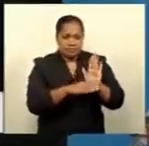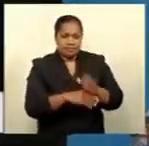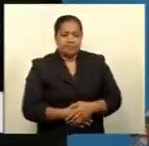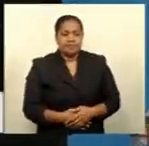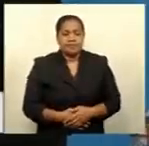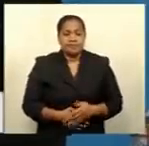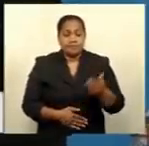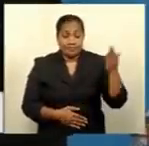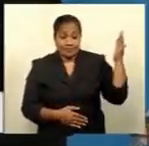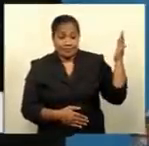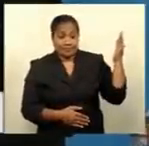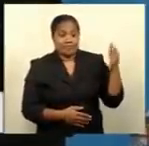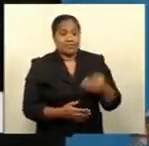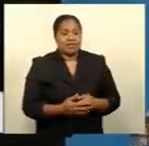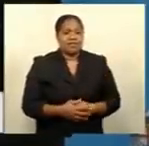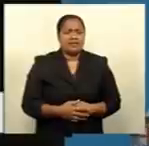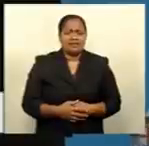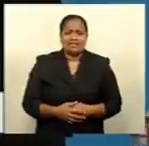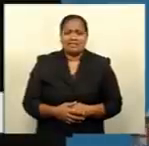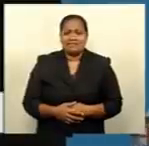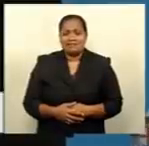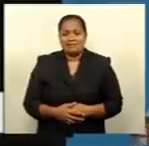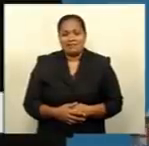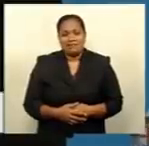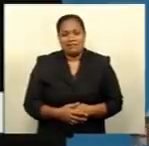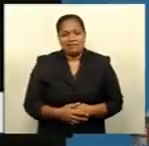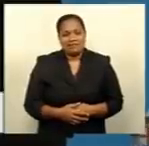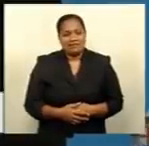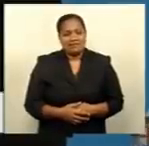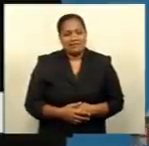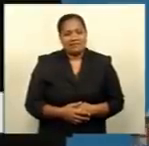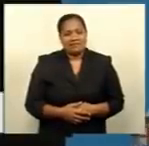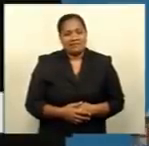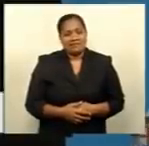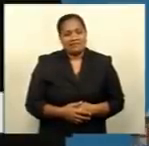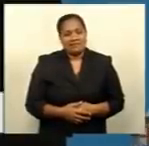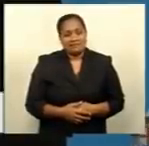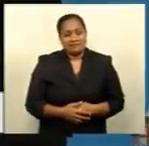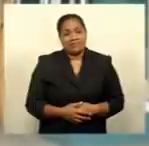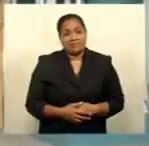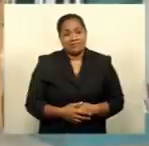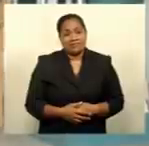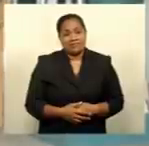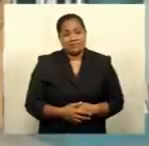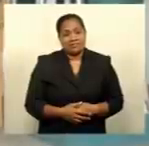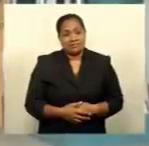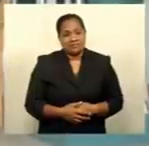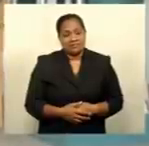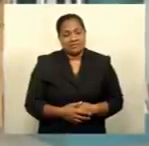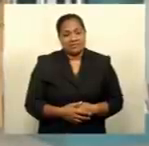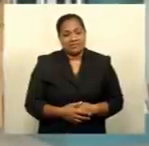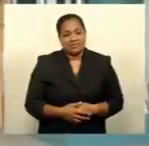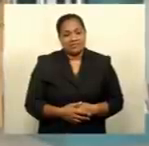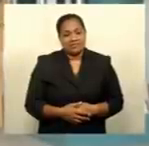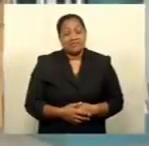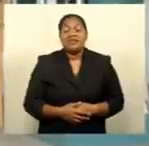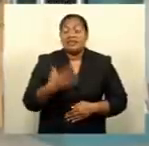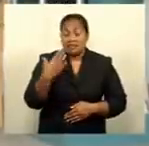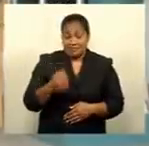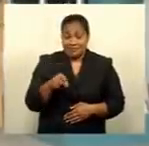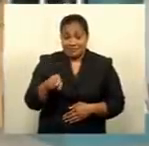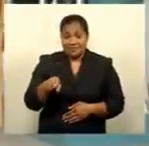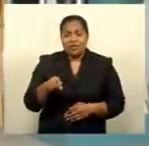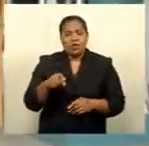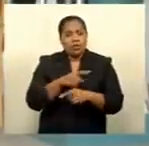system with Fiji Airways, so we can put a cap on the quarantine capacity to be always within manageable levels. We are going to